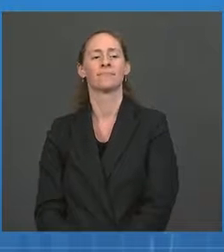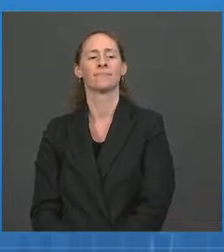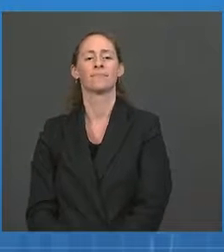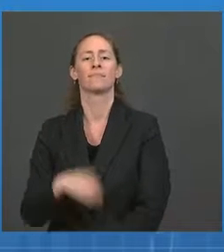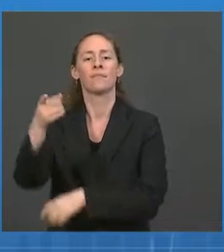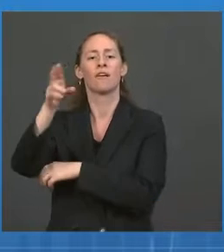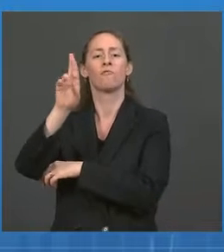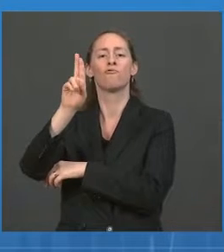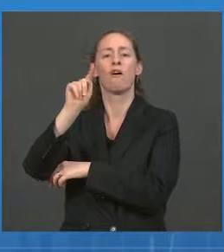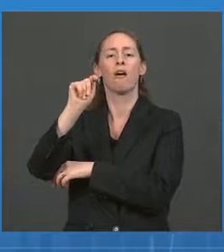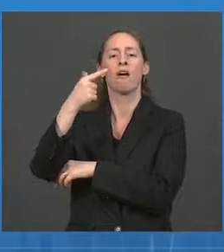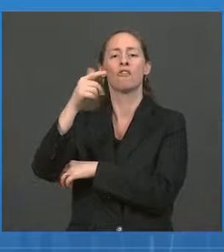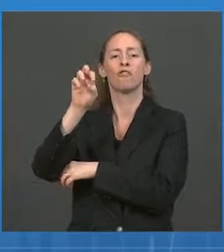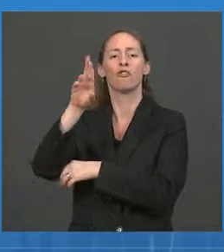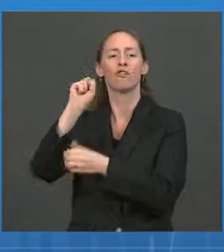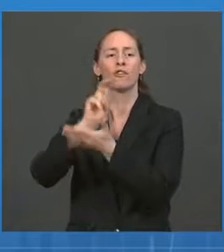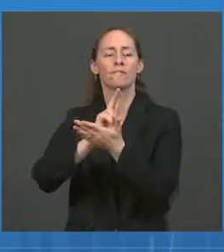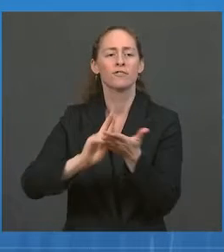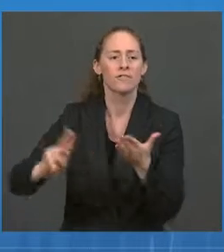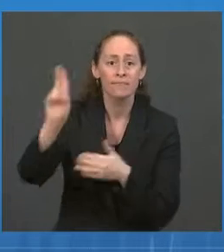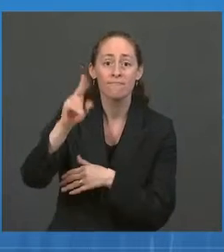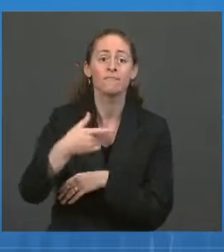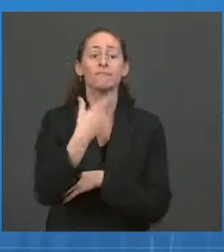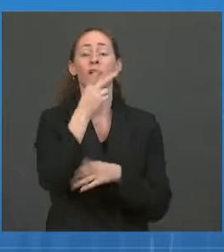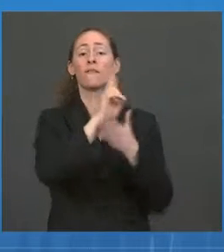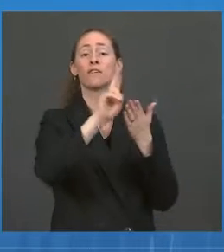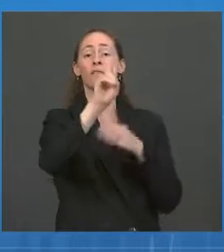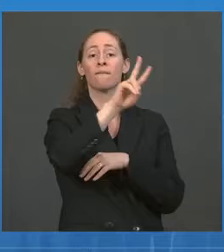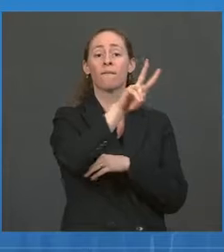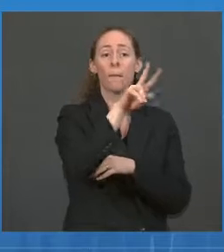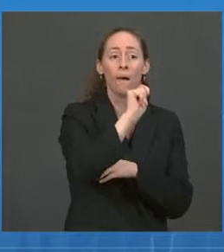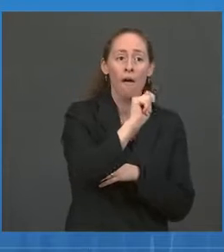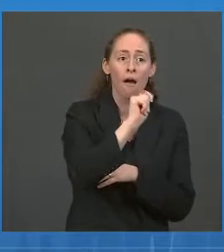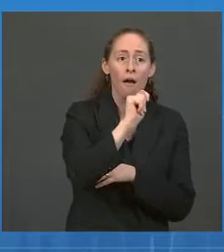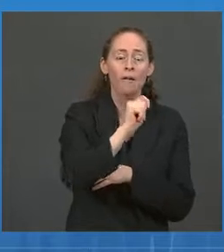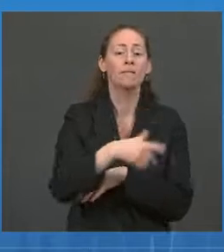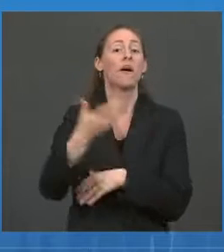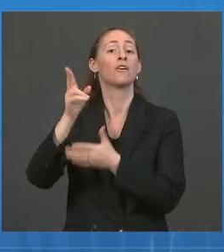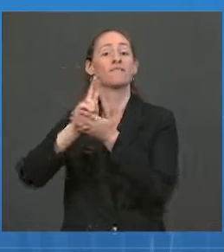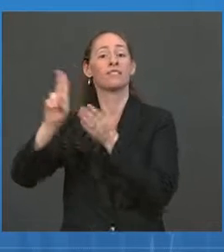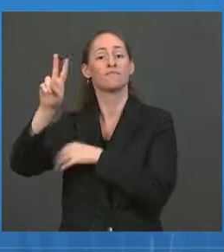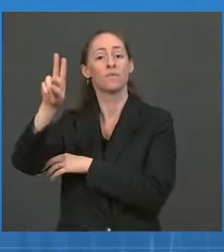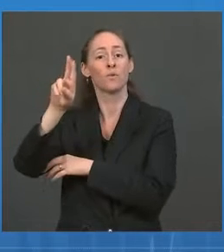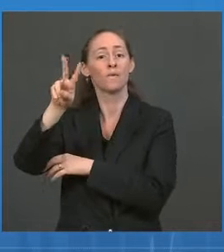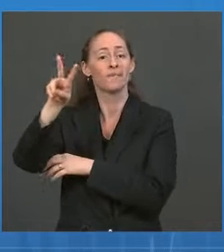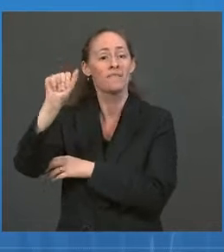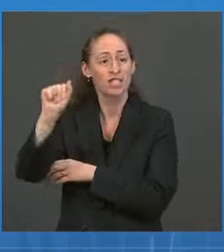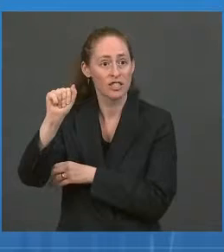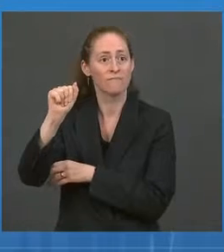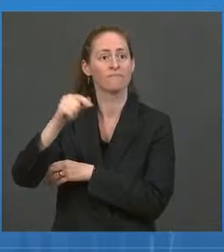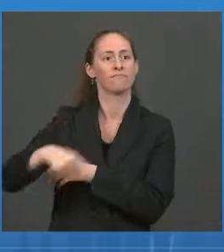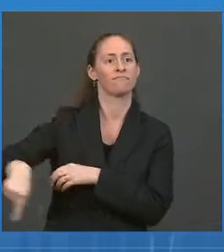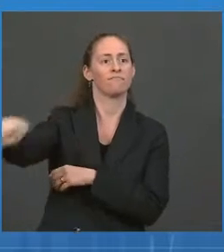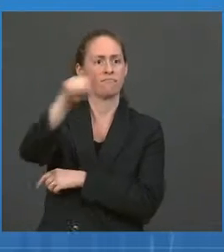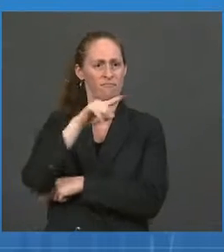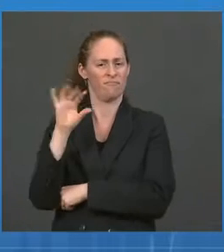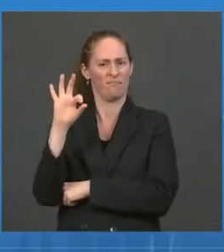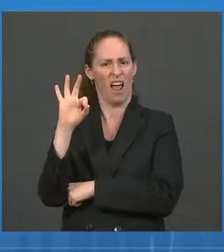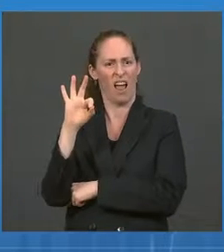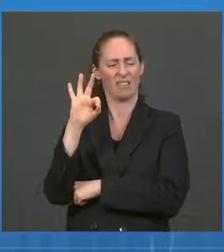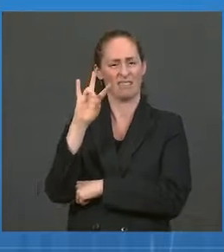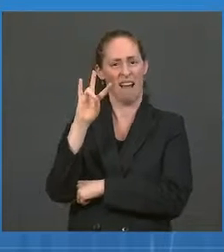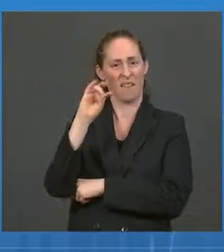University of Virginia, and UC Berkeley all have 97 percent of their students vaccinated.